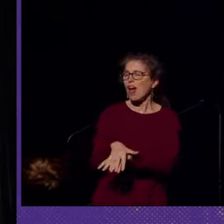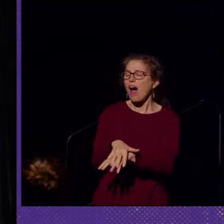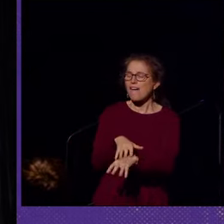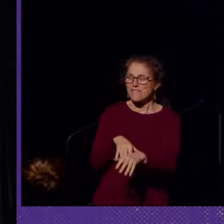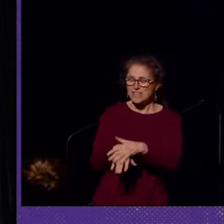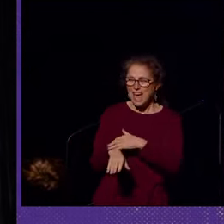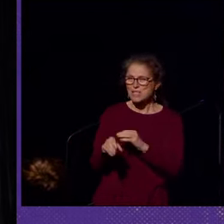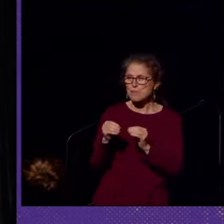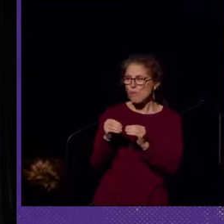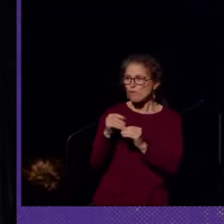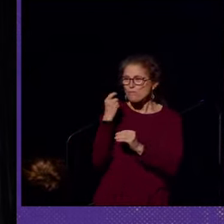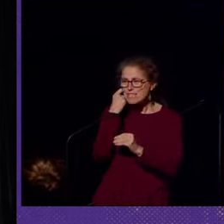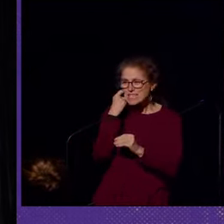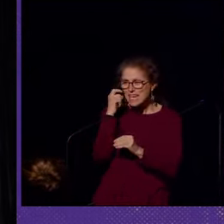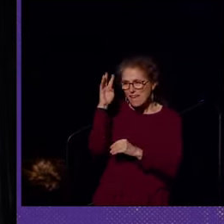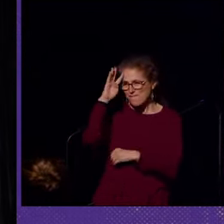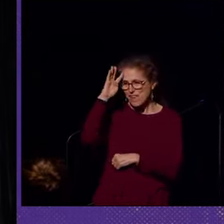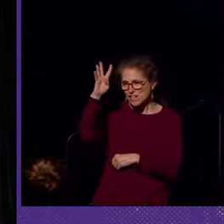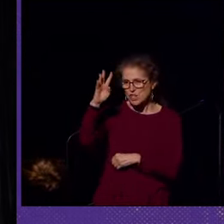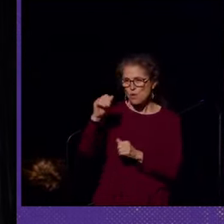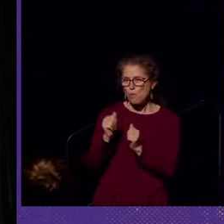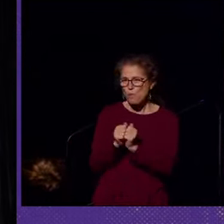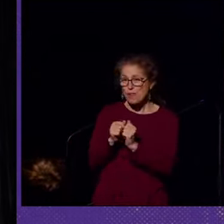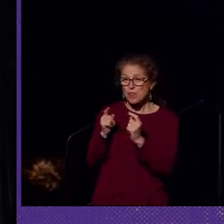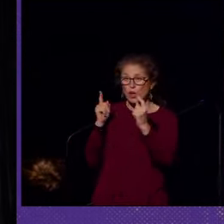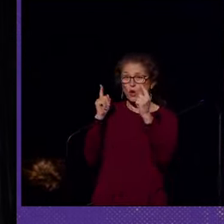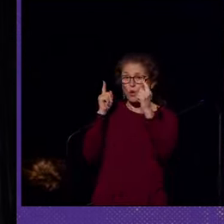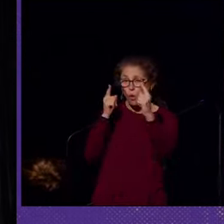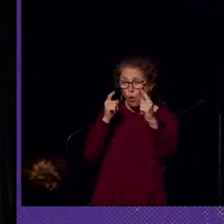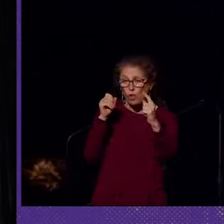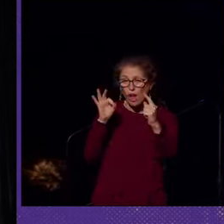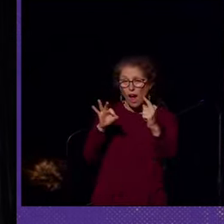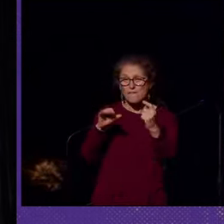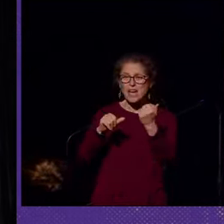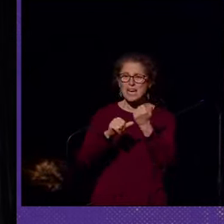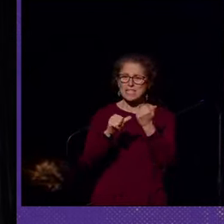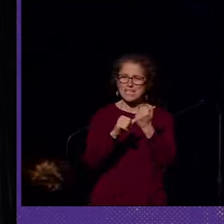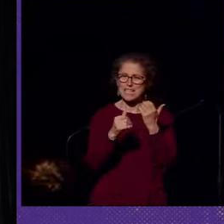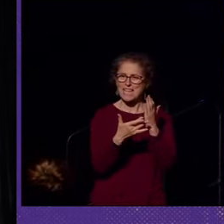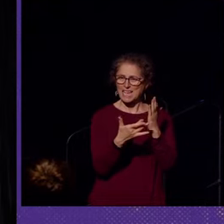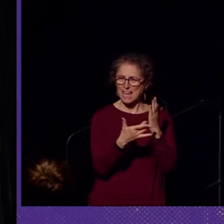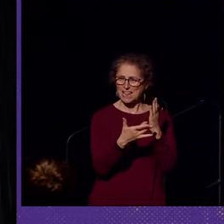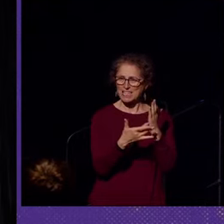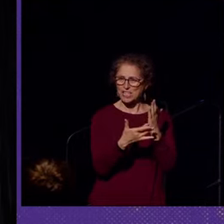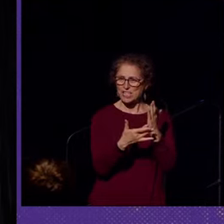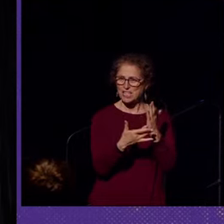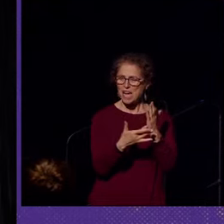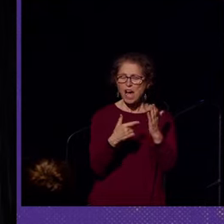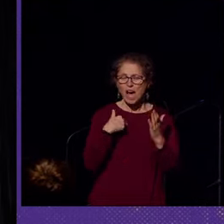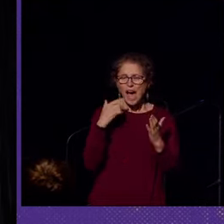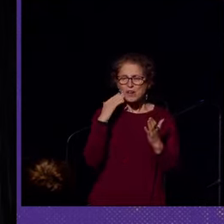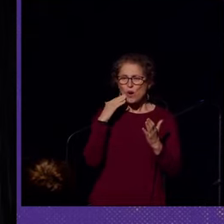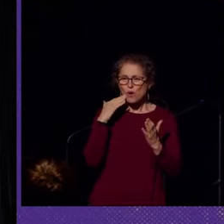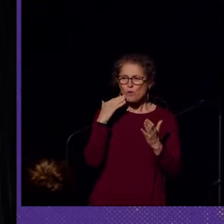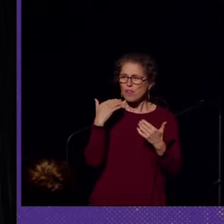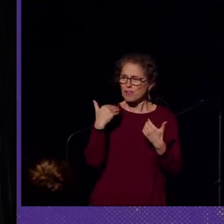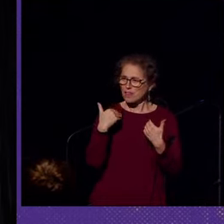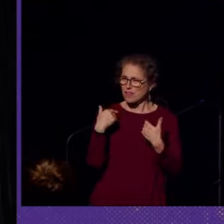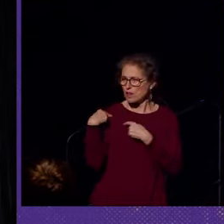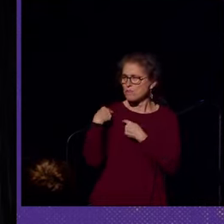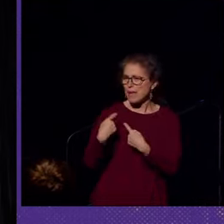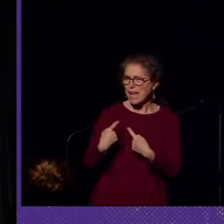invention with the goal of assistive technology. I know that there has been